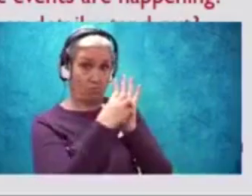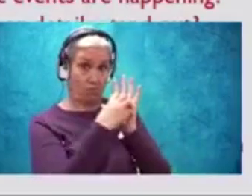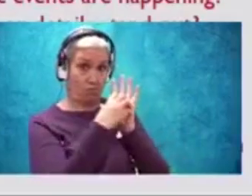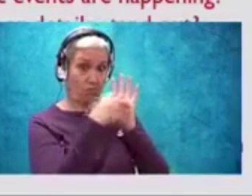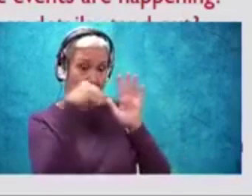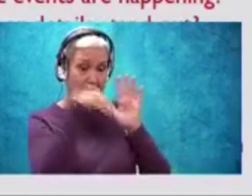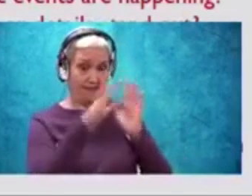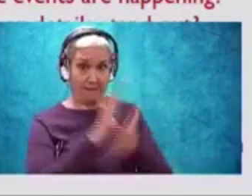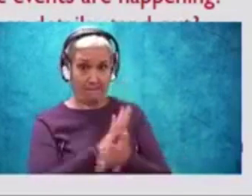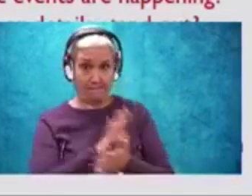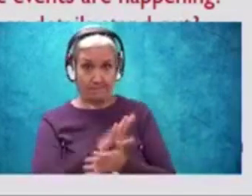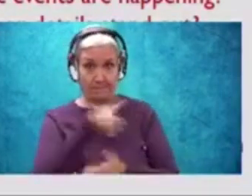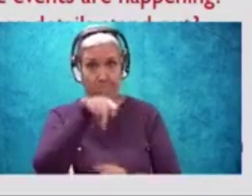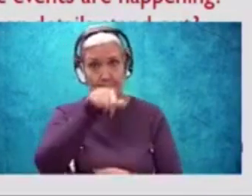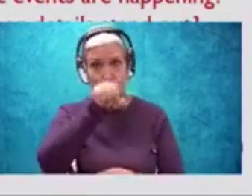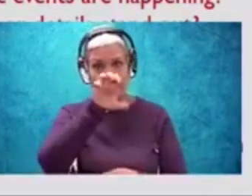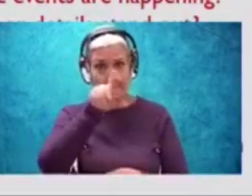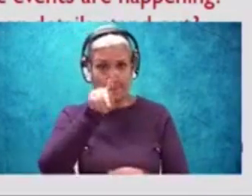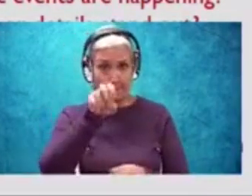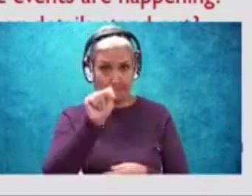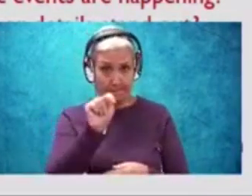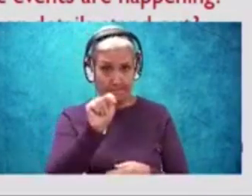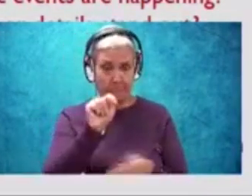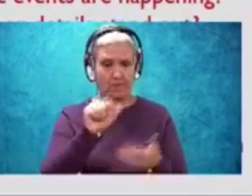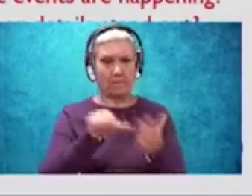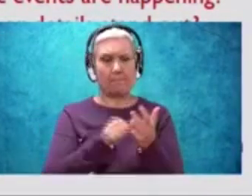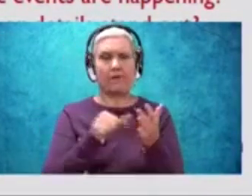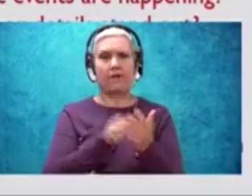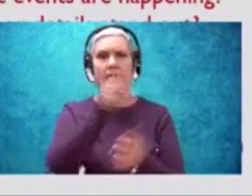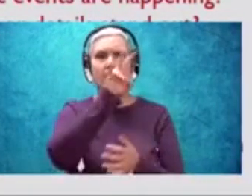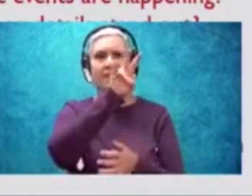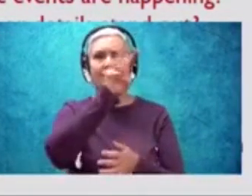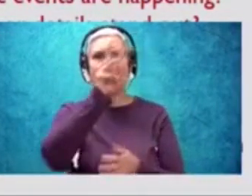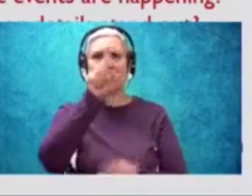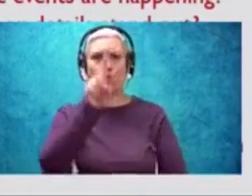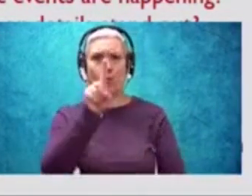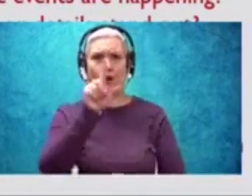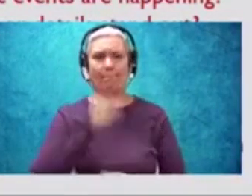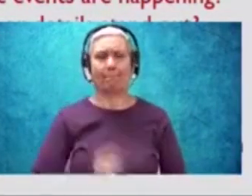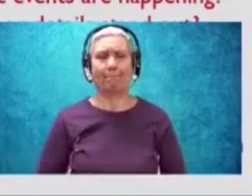your packet with you, I want you to open up to page 761.